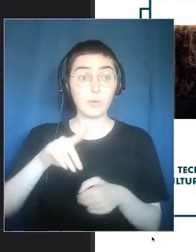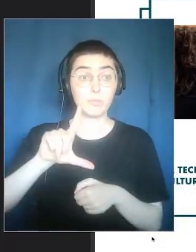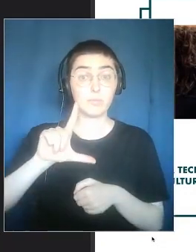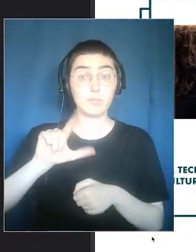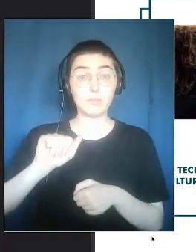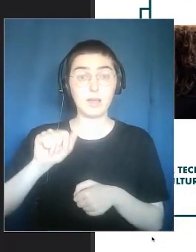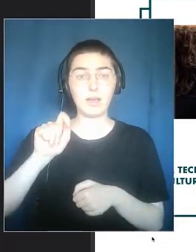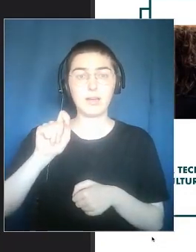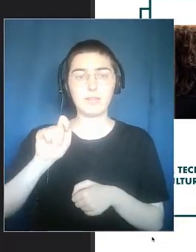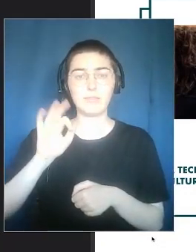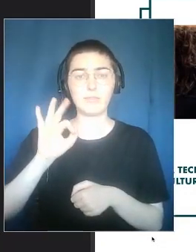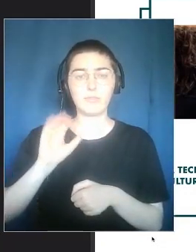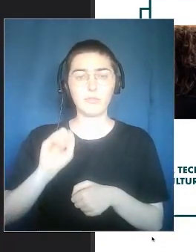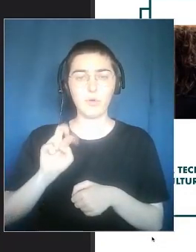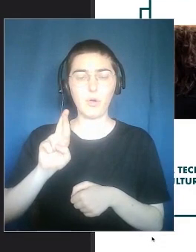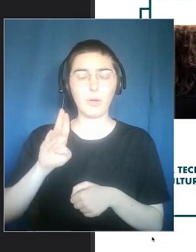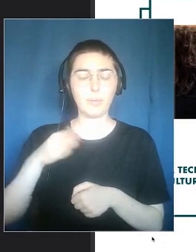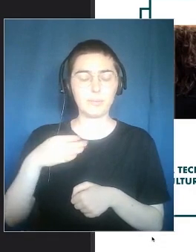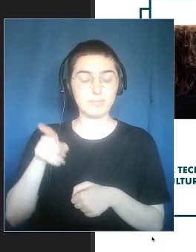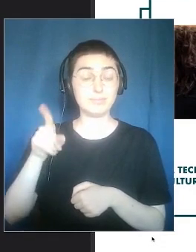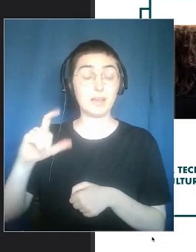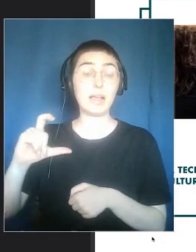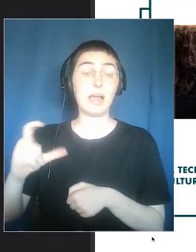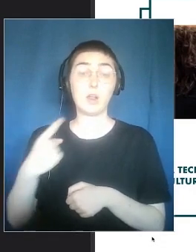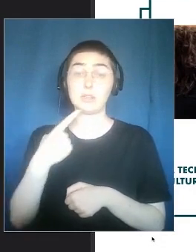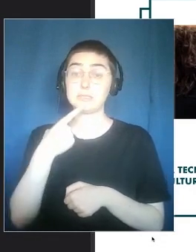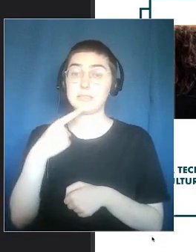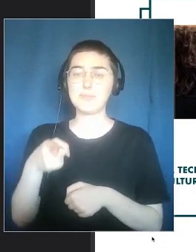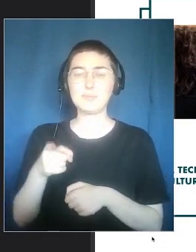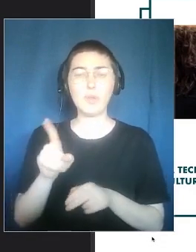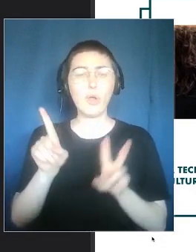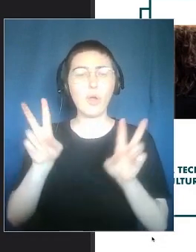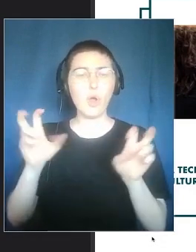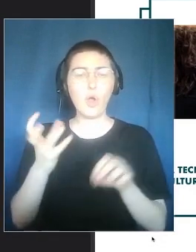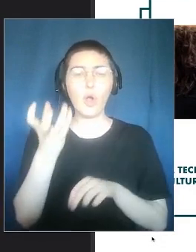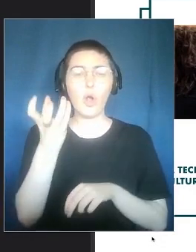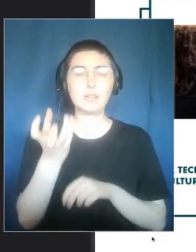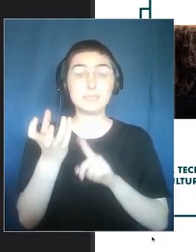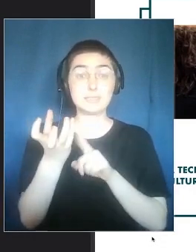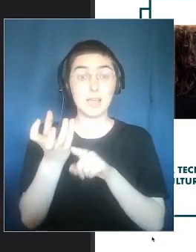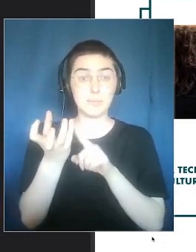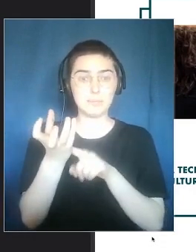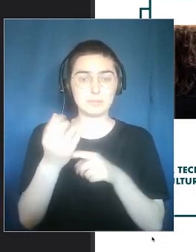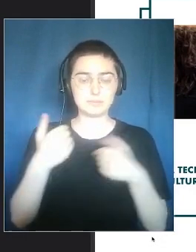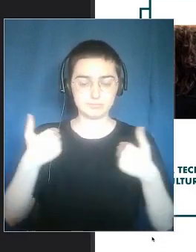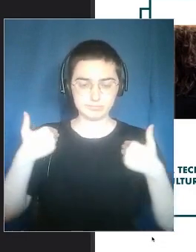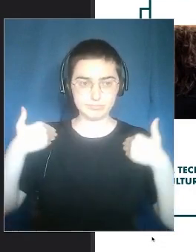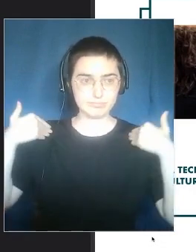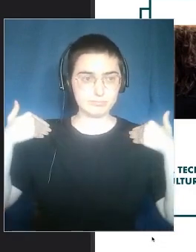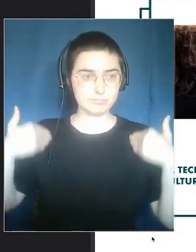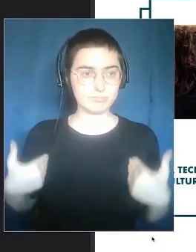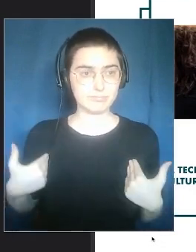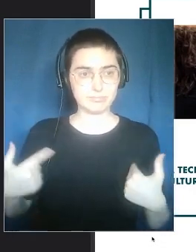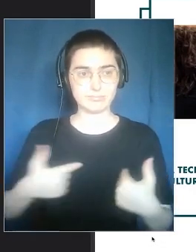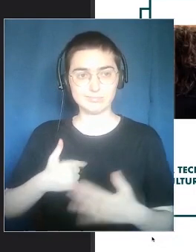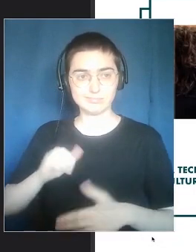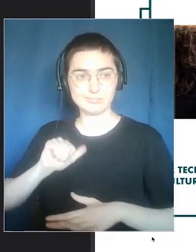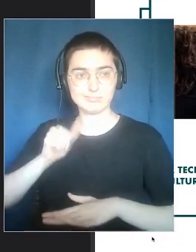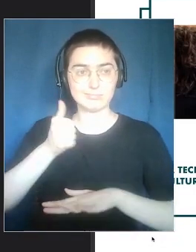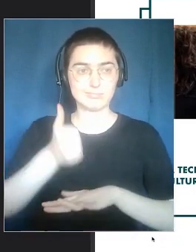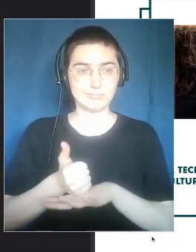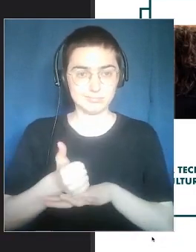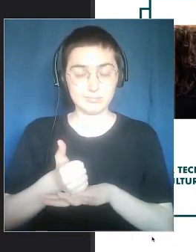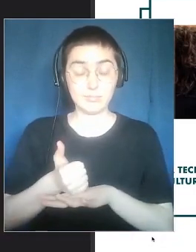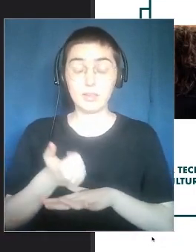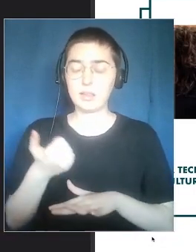already said, I liked the quote and the concept of presence. So, when I feel